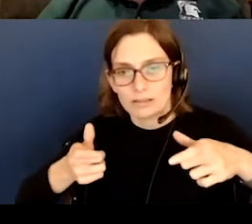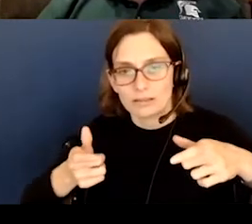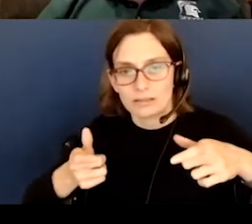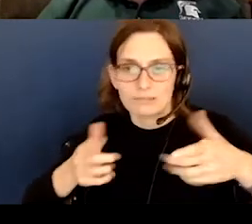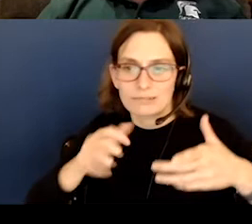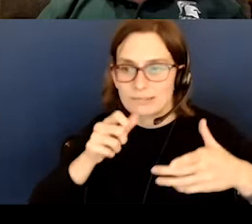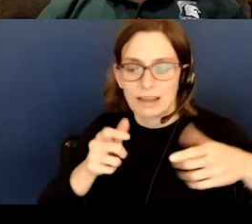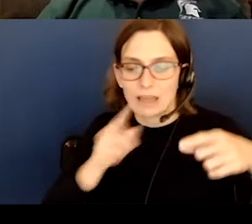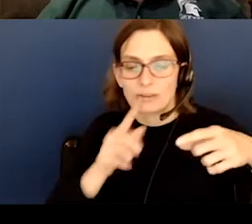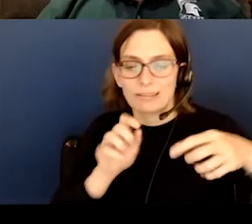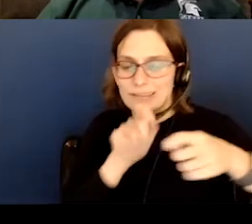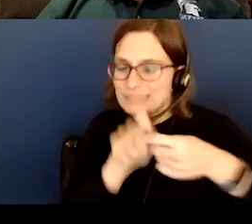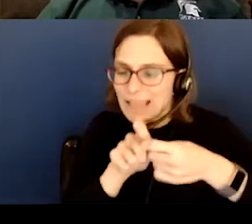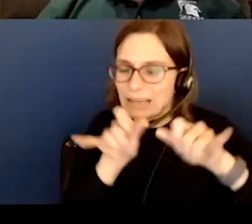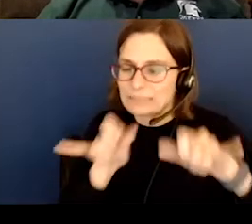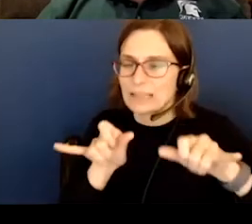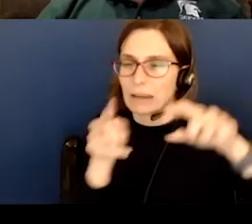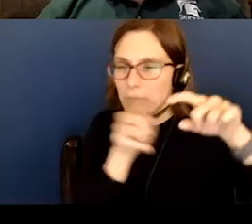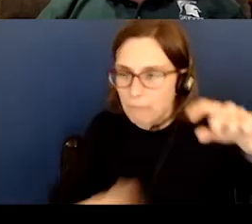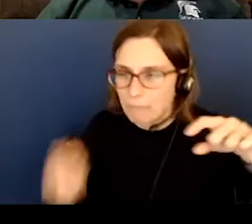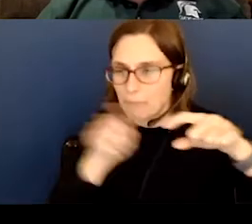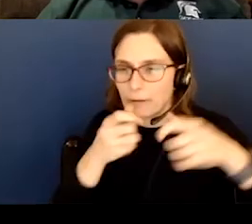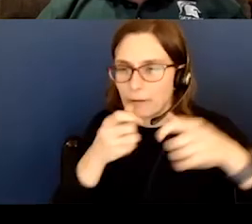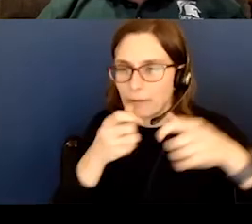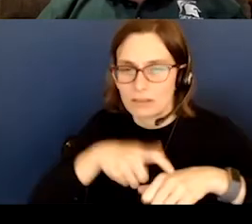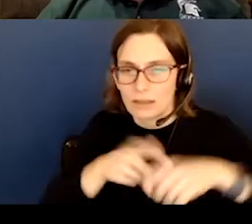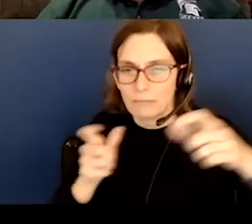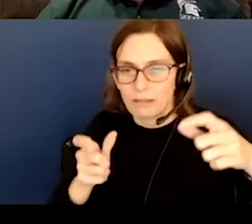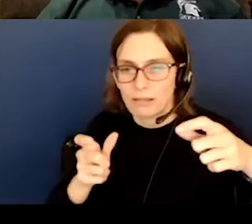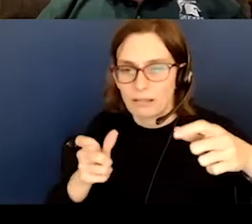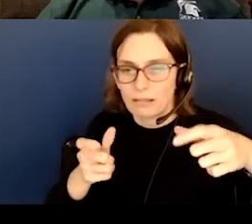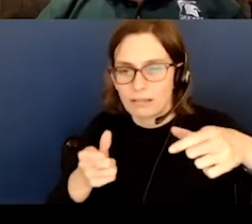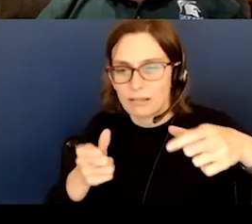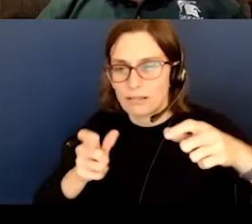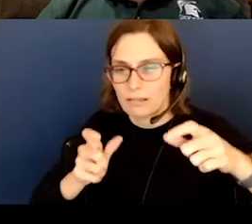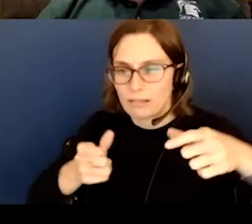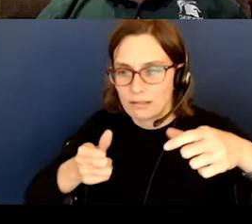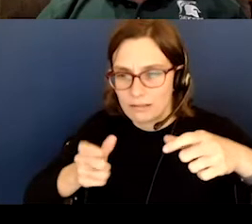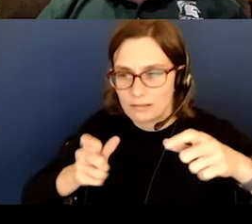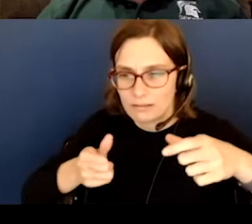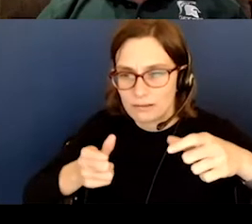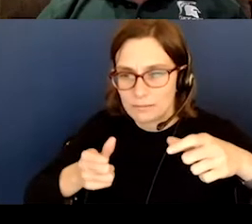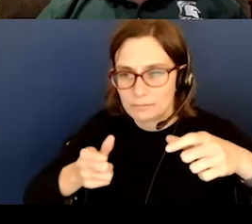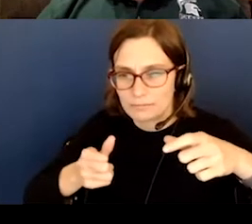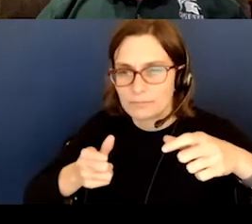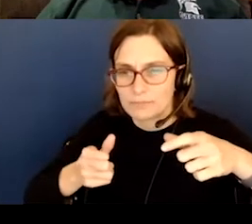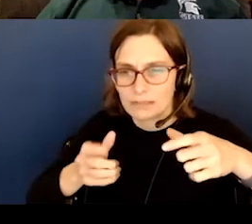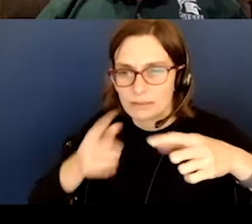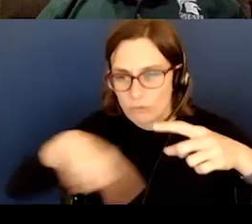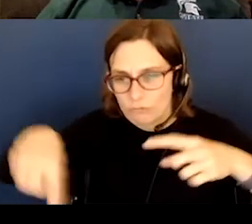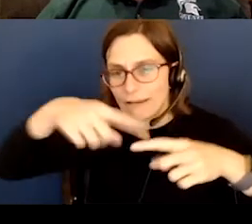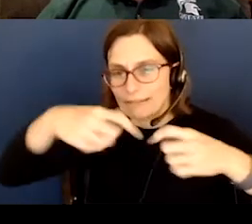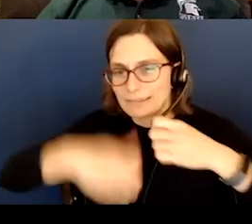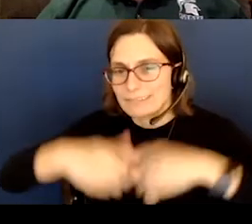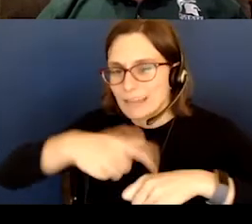back to the same spot. It comes back to here. And when it goes around again, it comes back to here. So